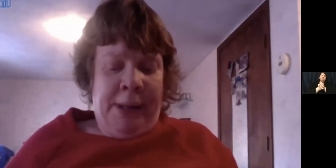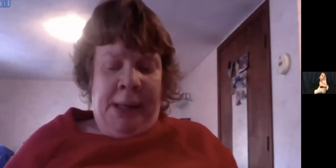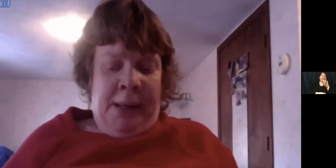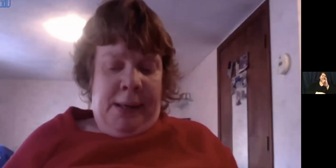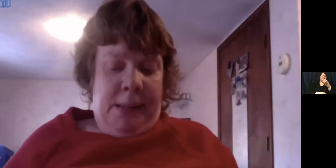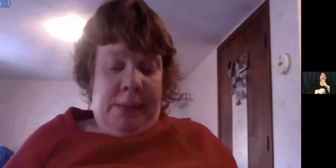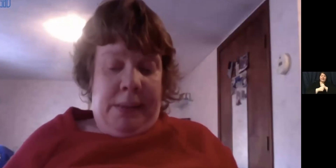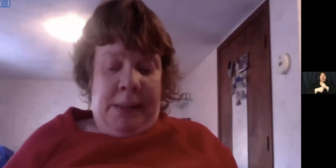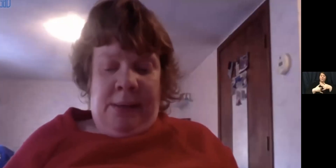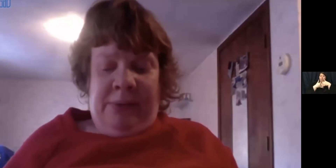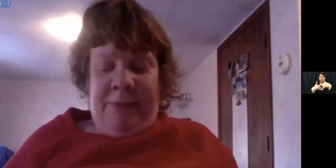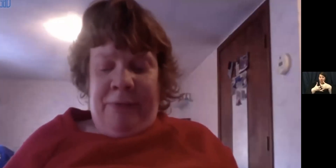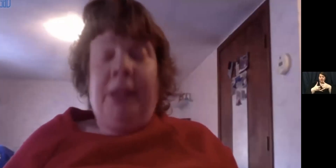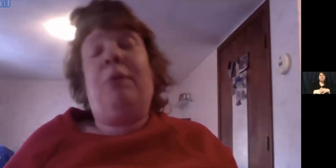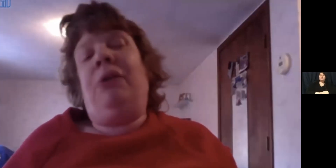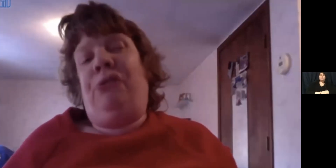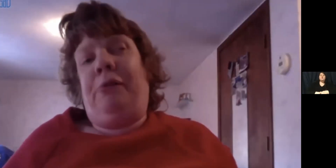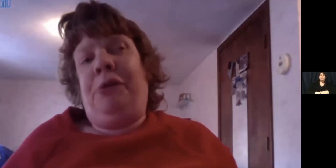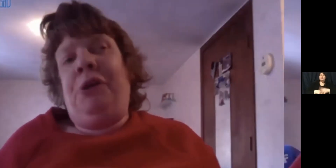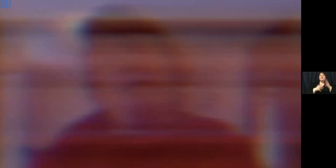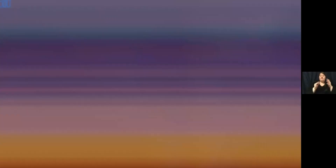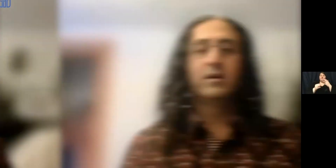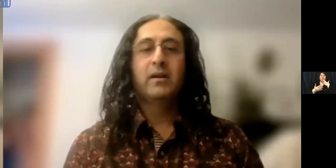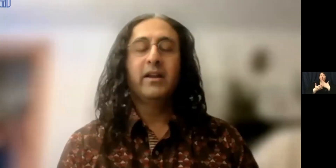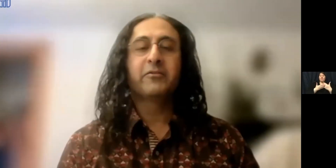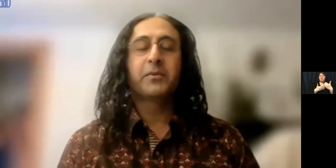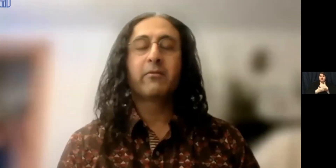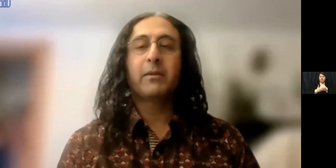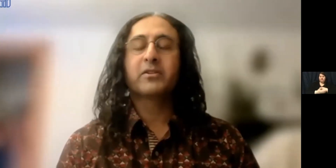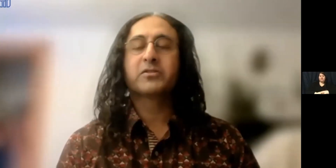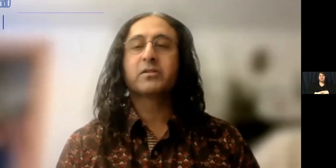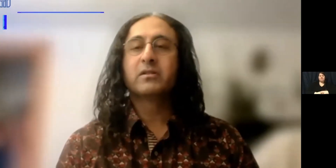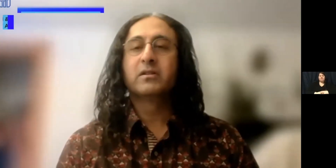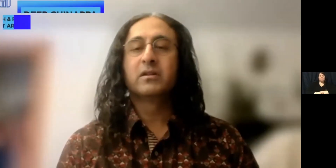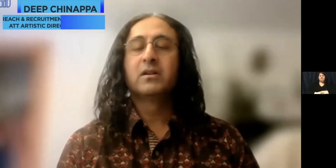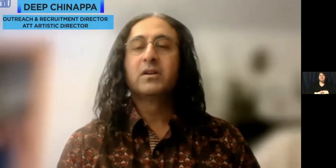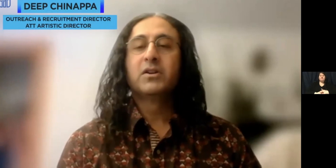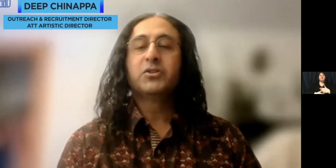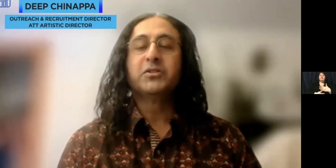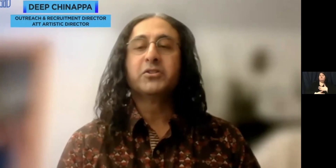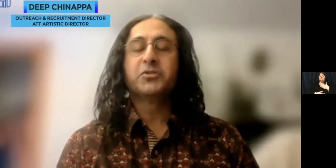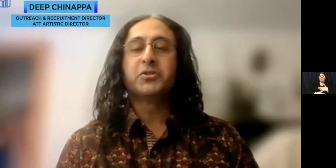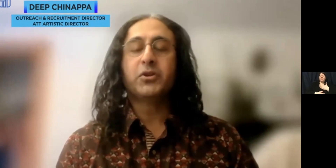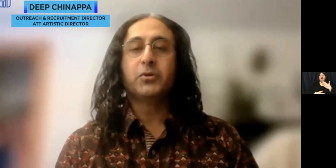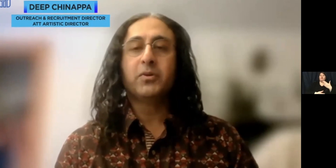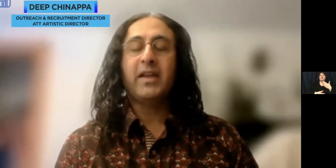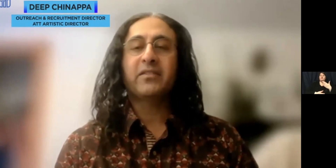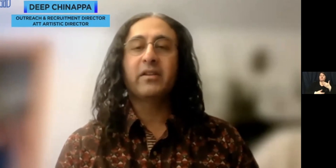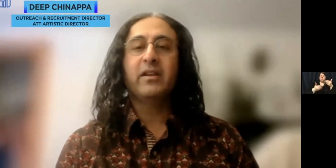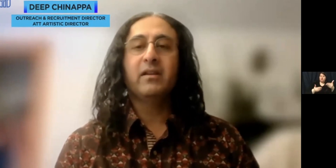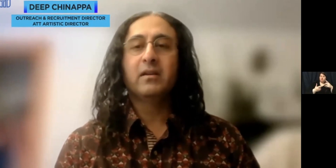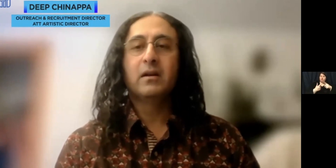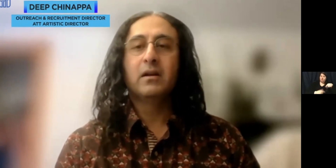award. It is definitely well-deserved. It gives me great pleasure to introduce to you